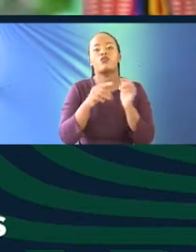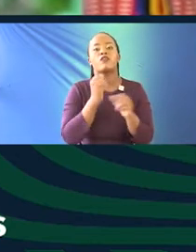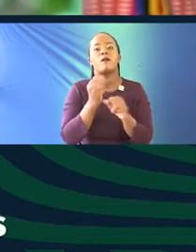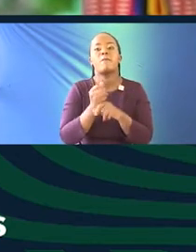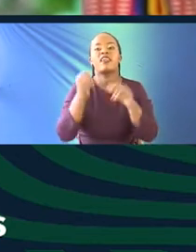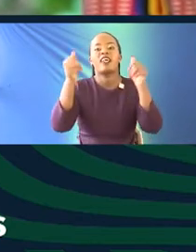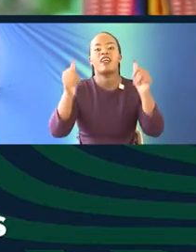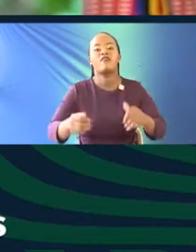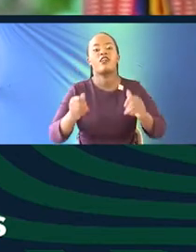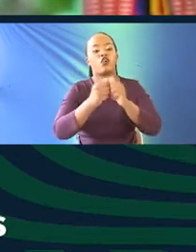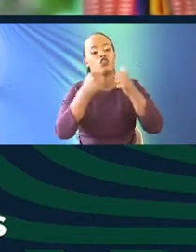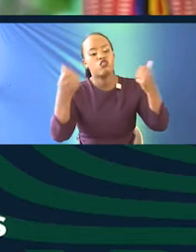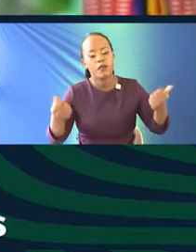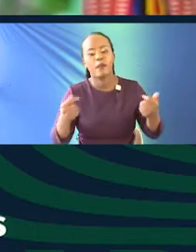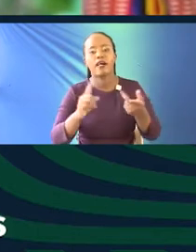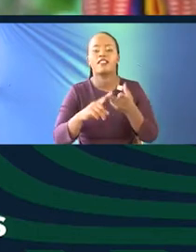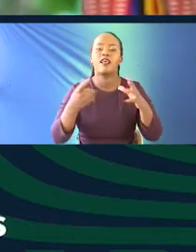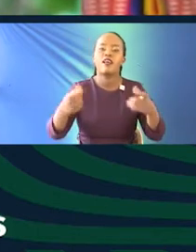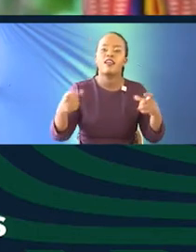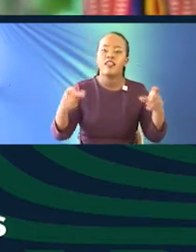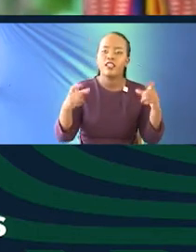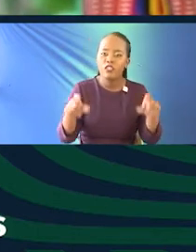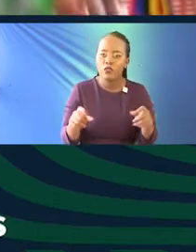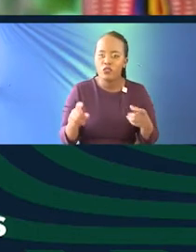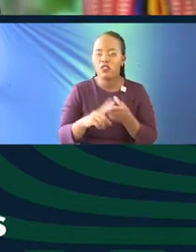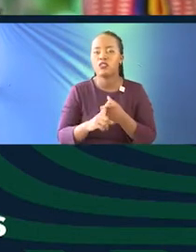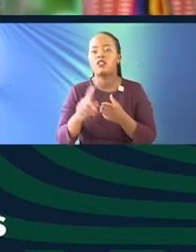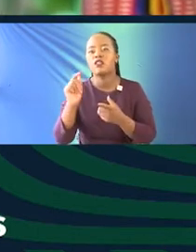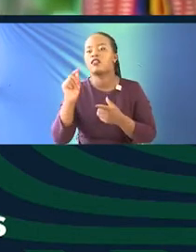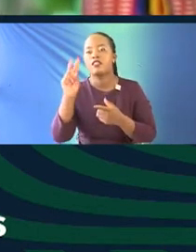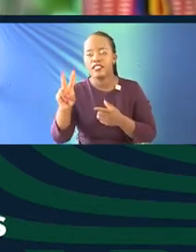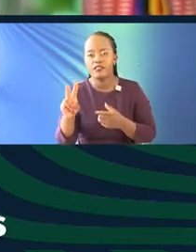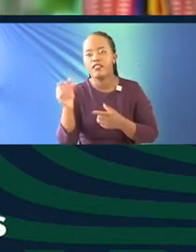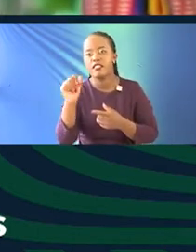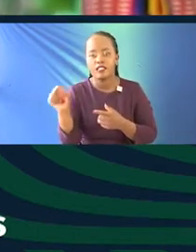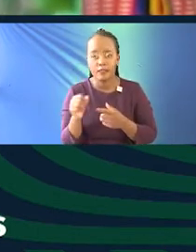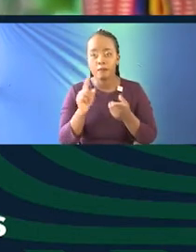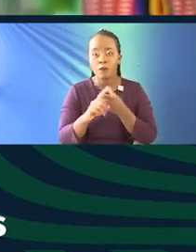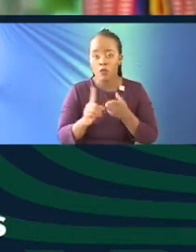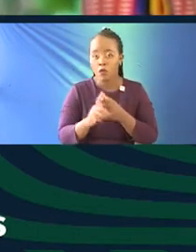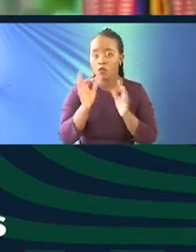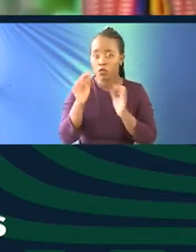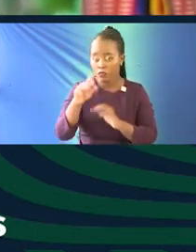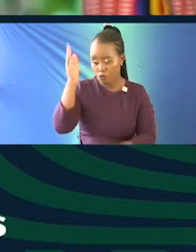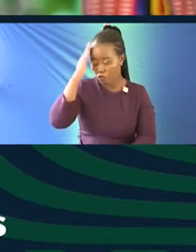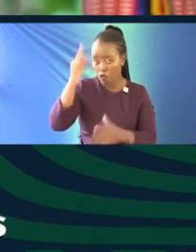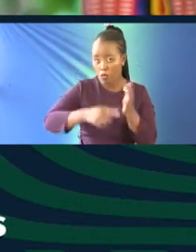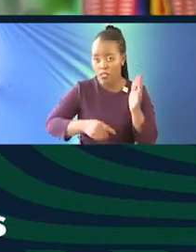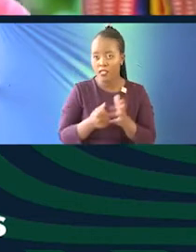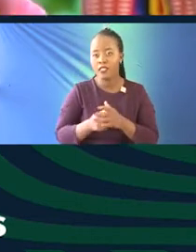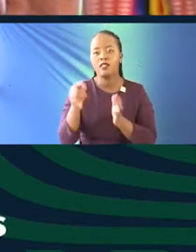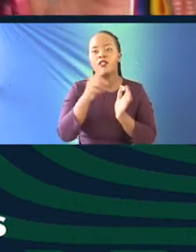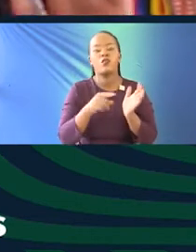adverts on newspapers and on radio stations and in the, you know, mainstream media. If you know us well, you'll know that we firmly